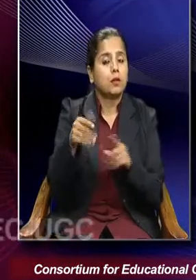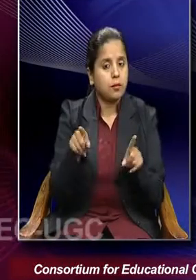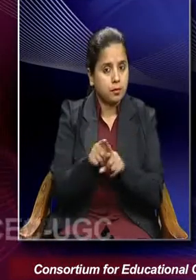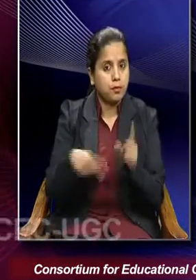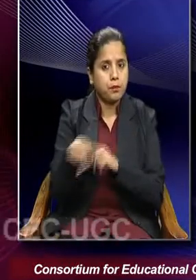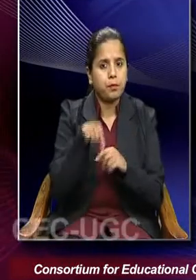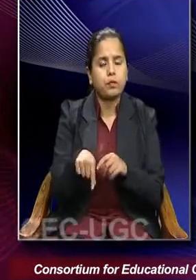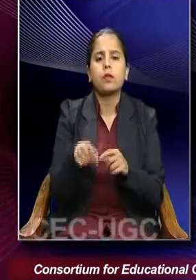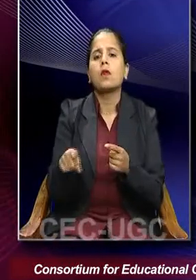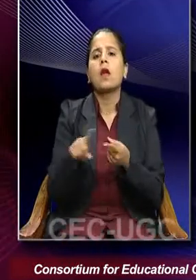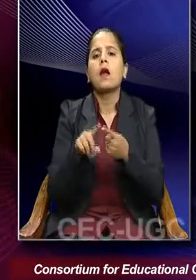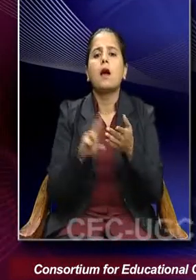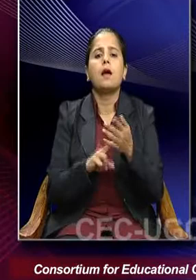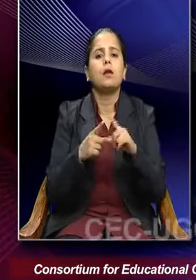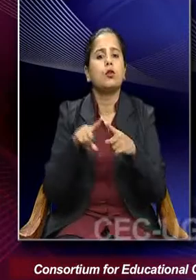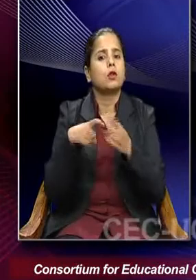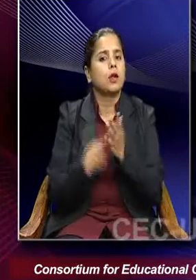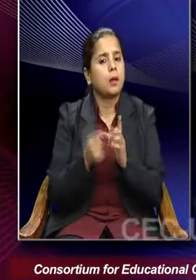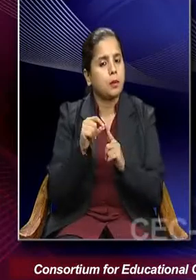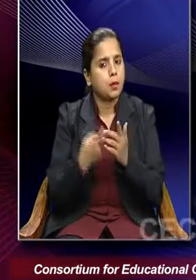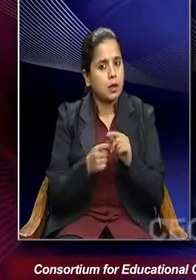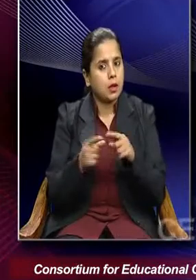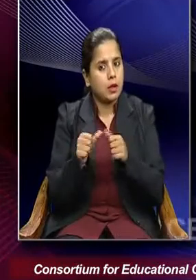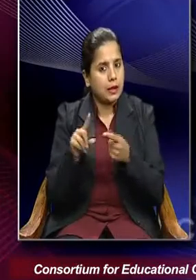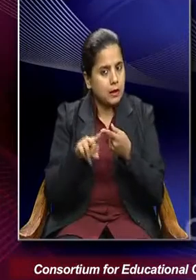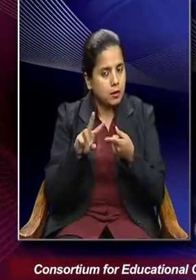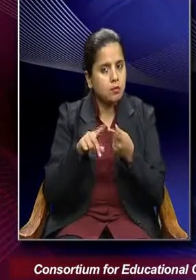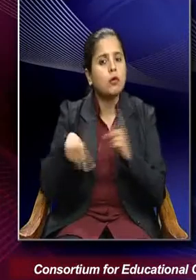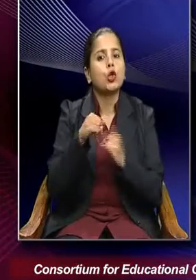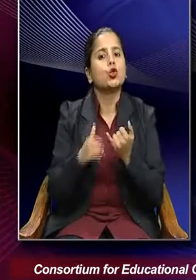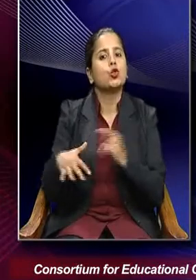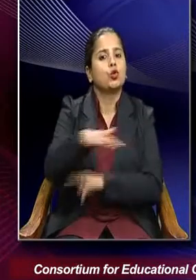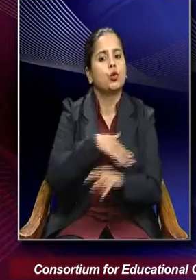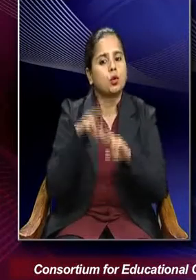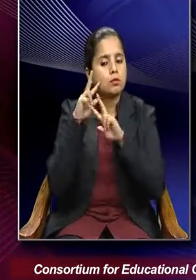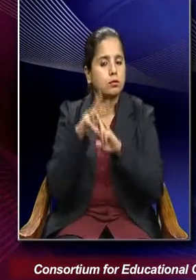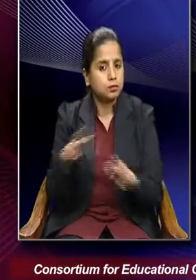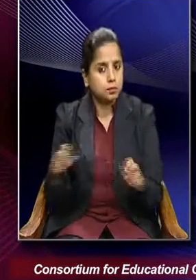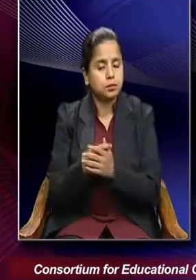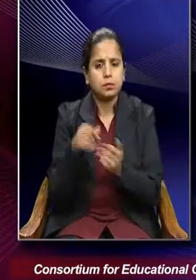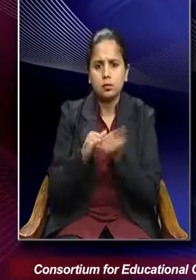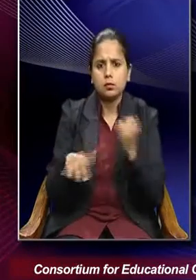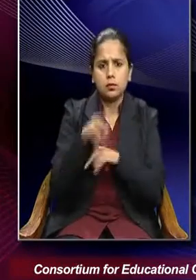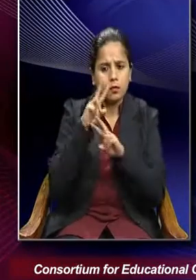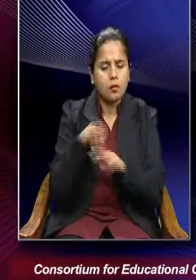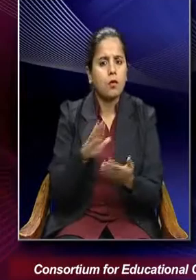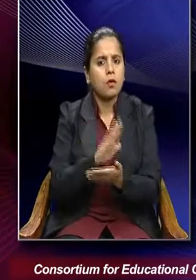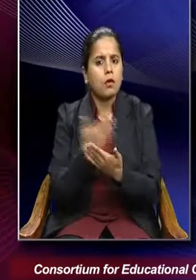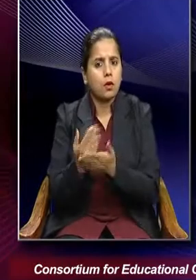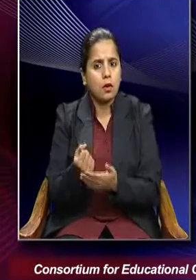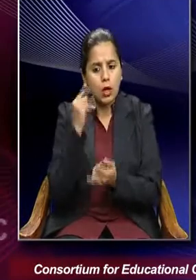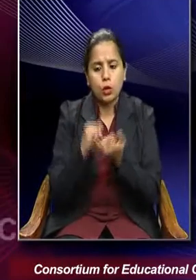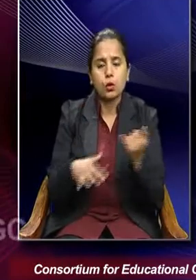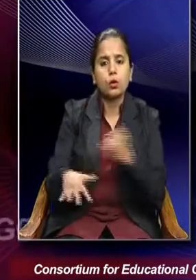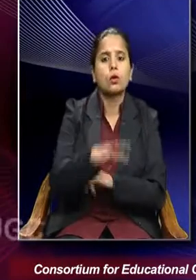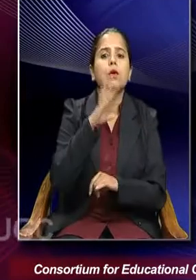the interpretative sociology. Now the focus of interpretative sociology is to interpret social reality